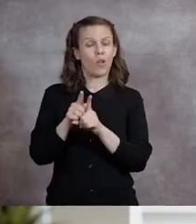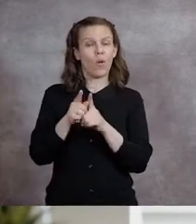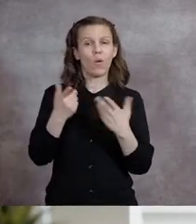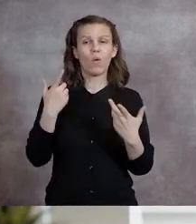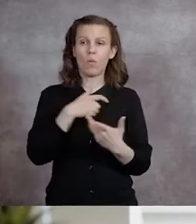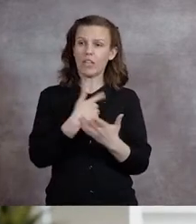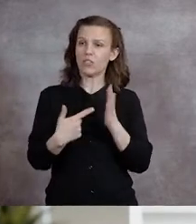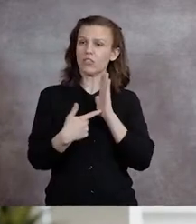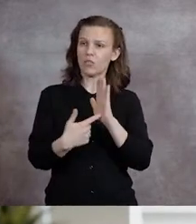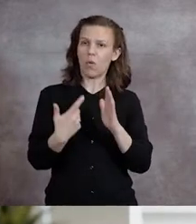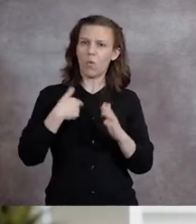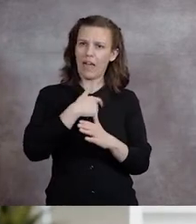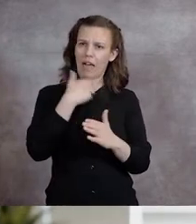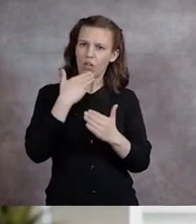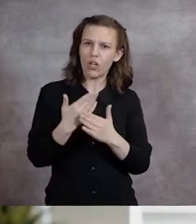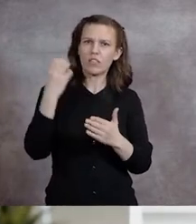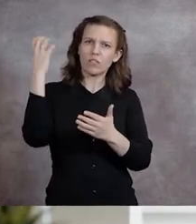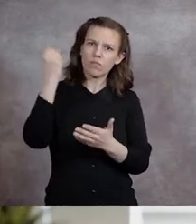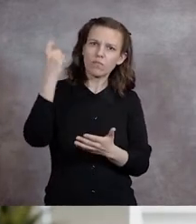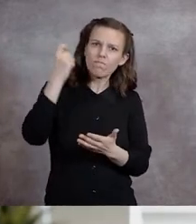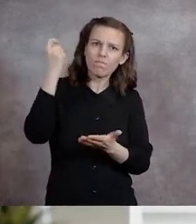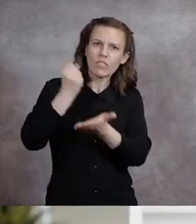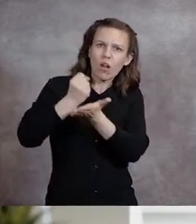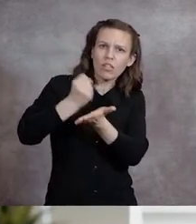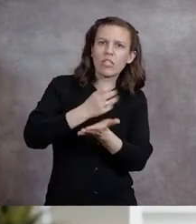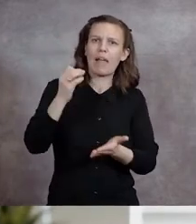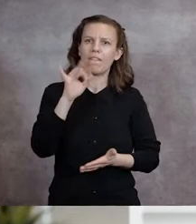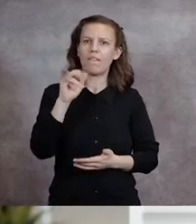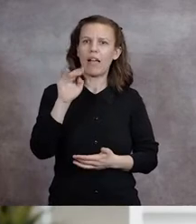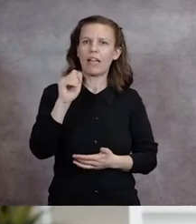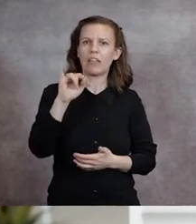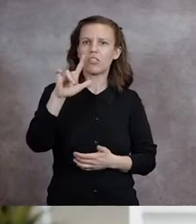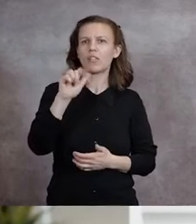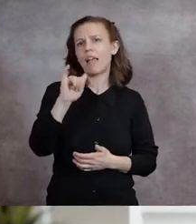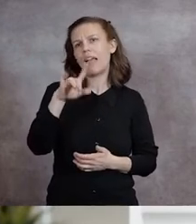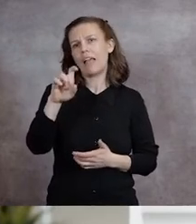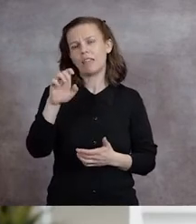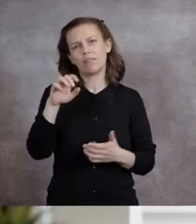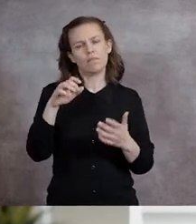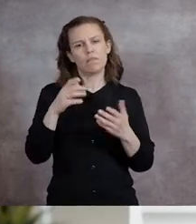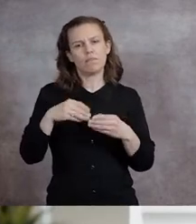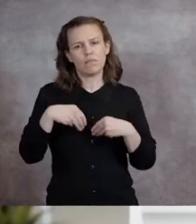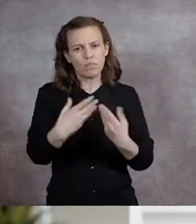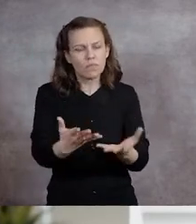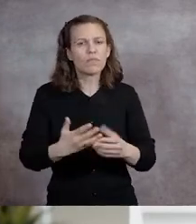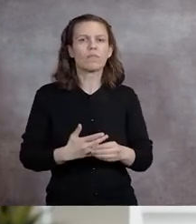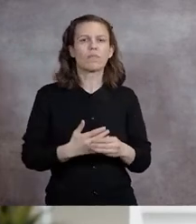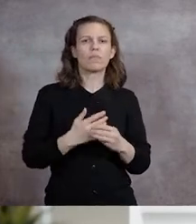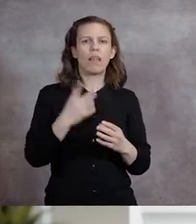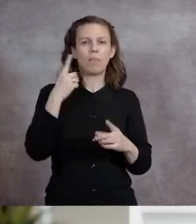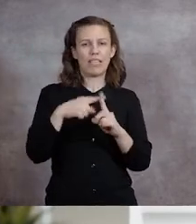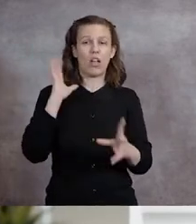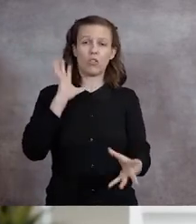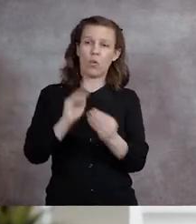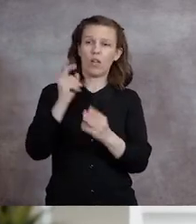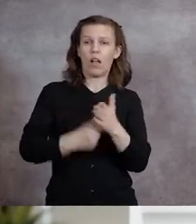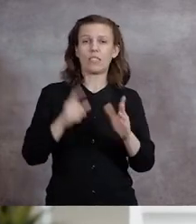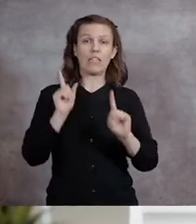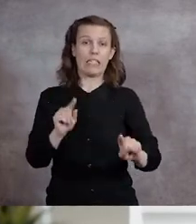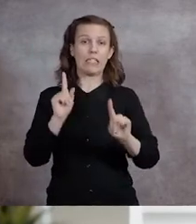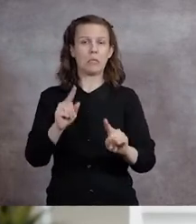We are also proving to be competitive in terms of scholarship and financial aid packaging, as well as total cost of attendance.